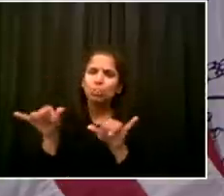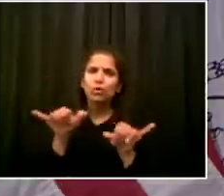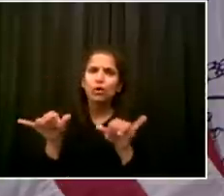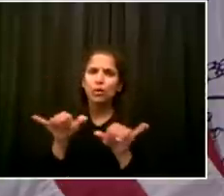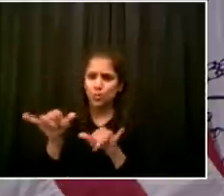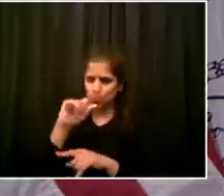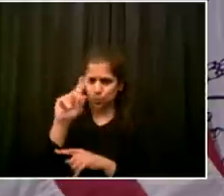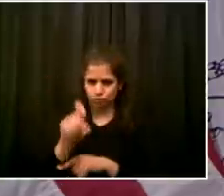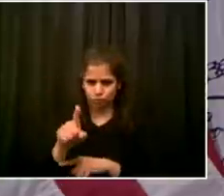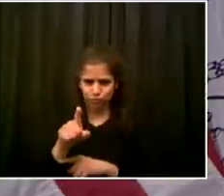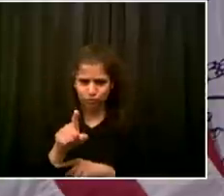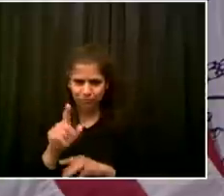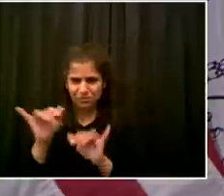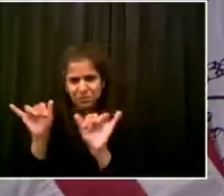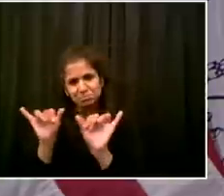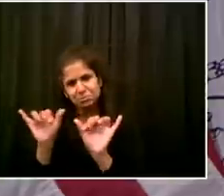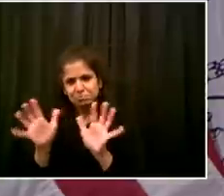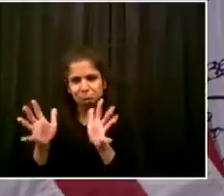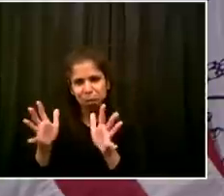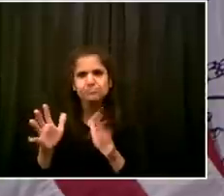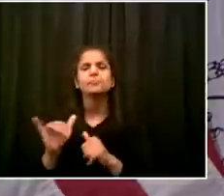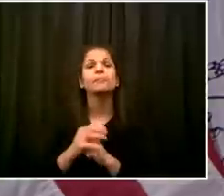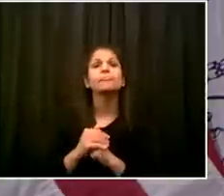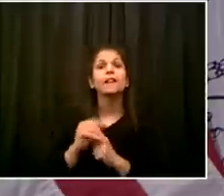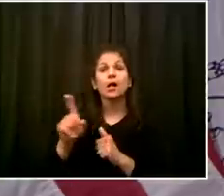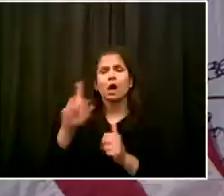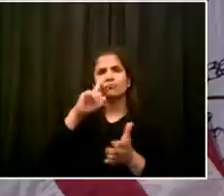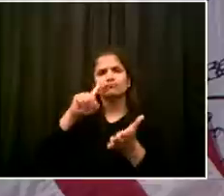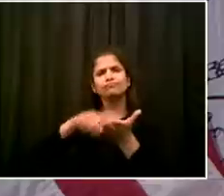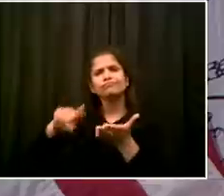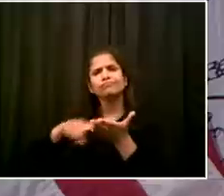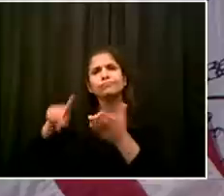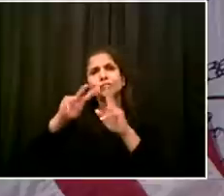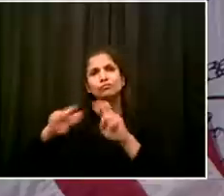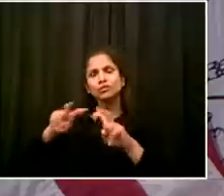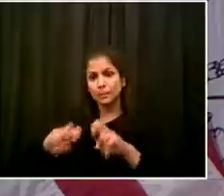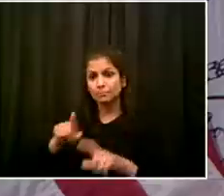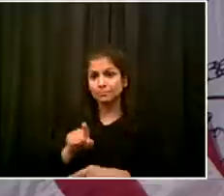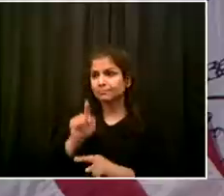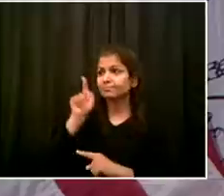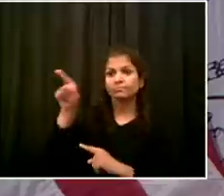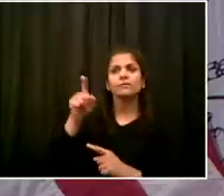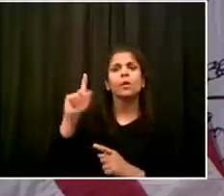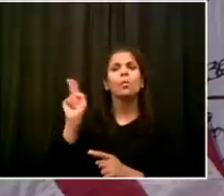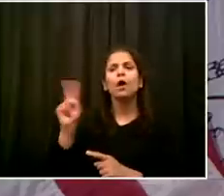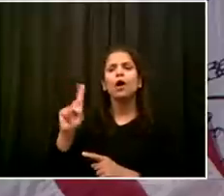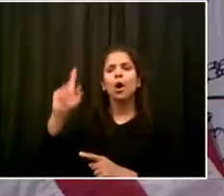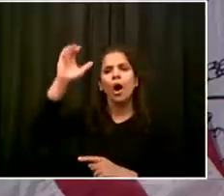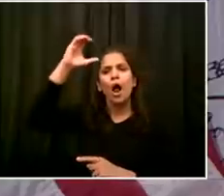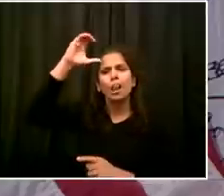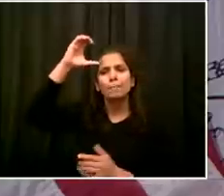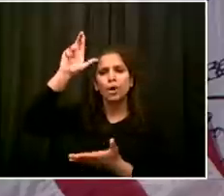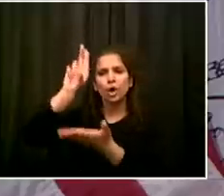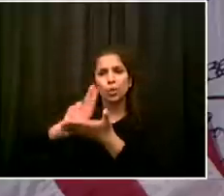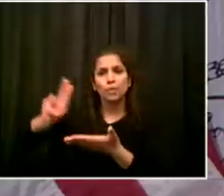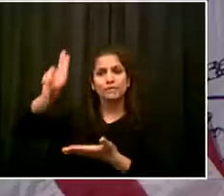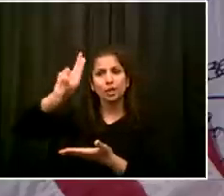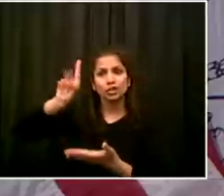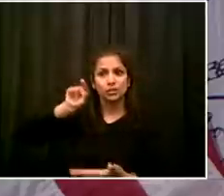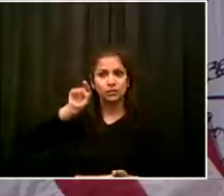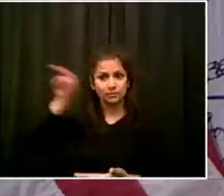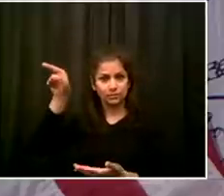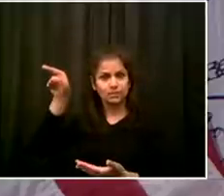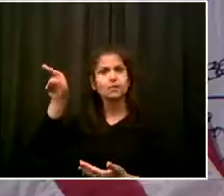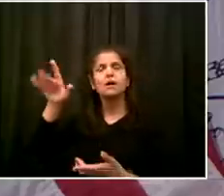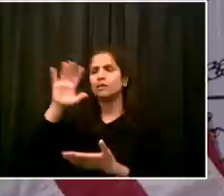fewer than 4,300 people would have died in the New York metro area compared to 21,800